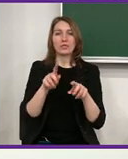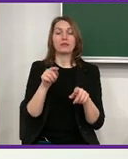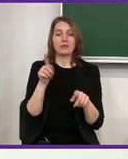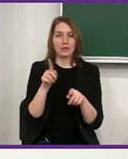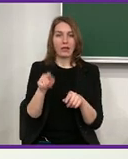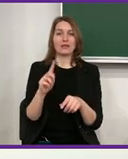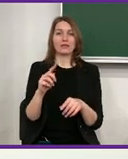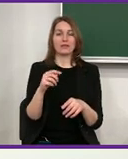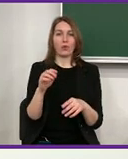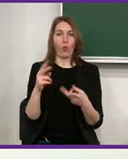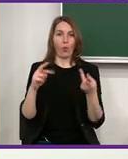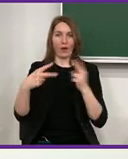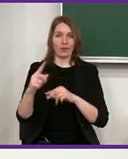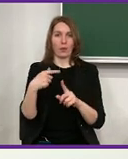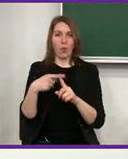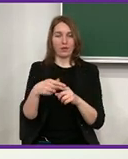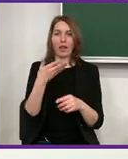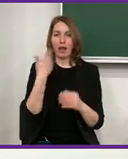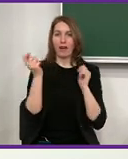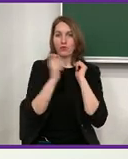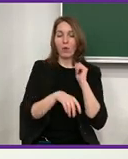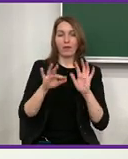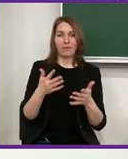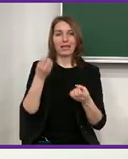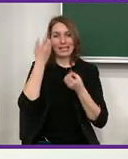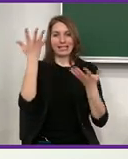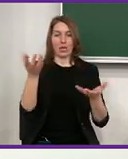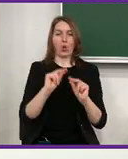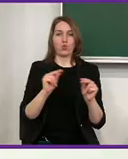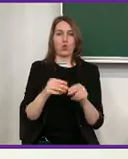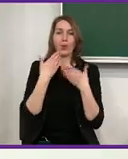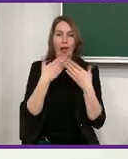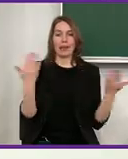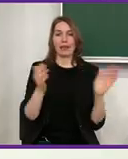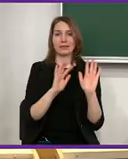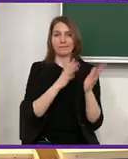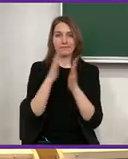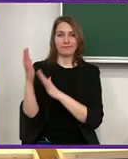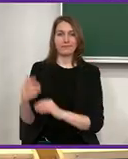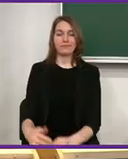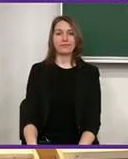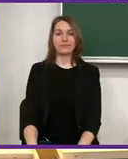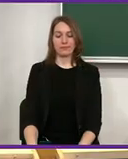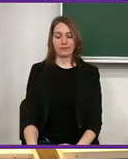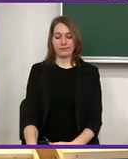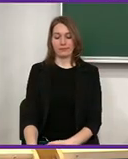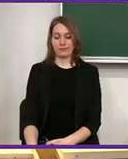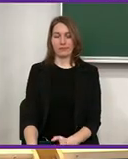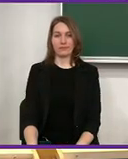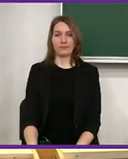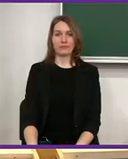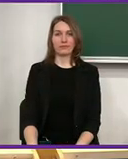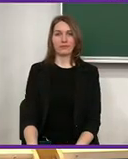also to motivate them not to be afraid of those audits because we are not there to punish them, but to improve.